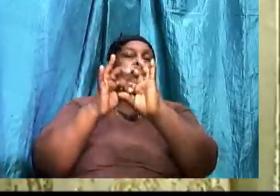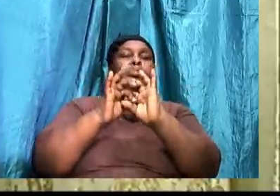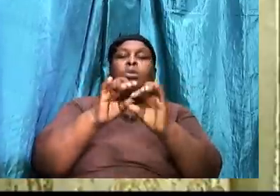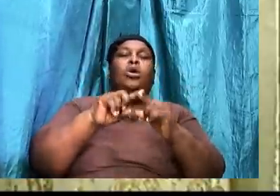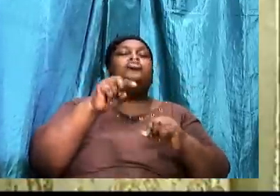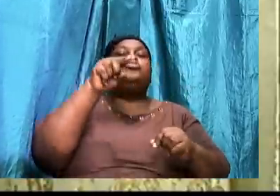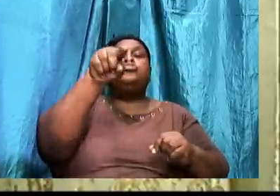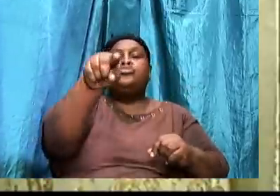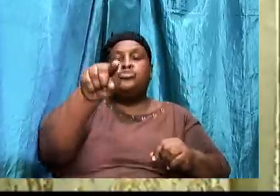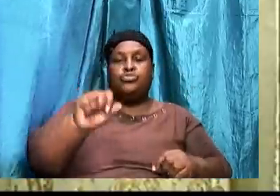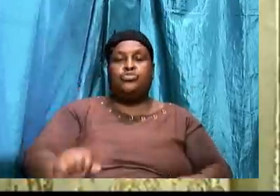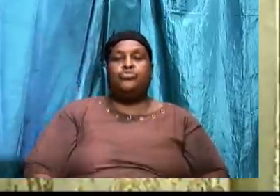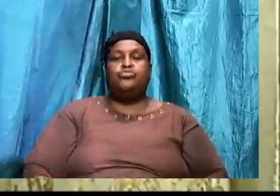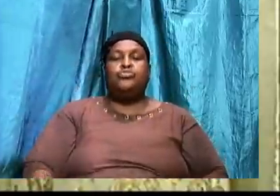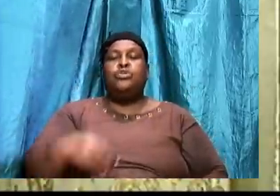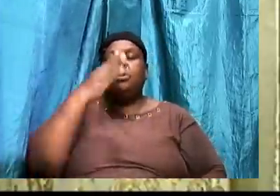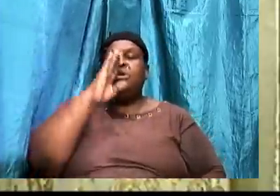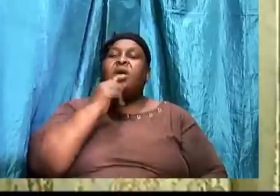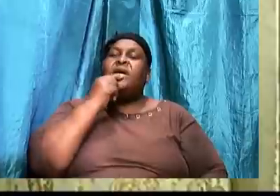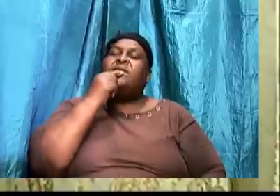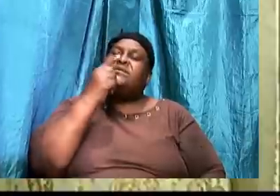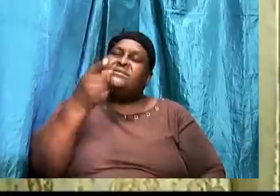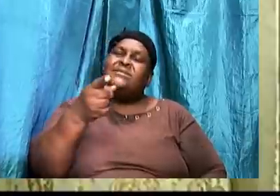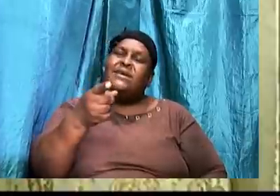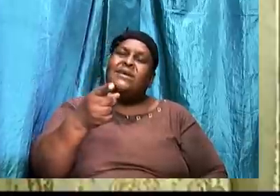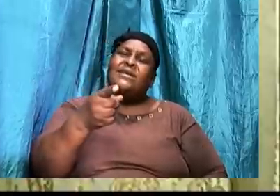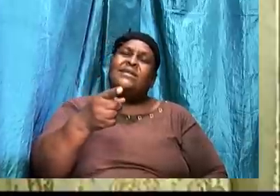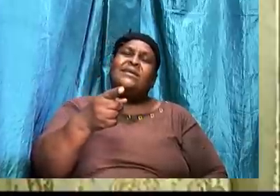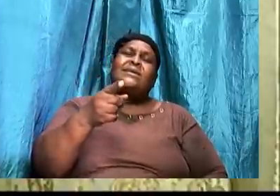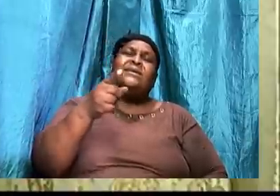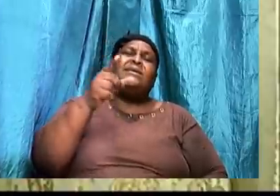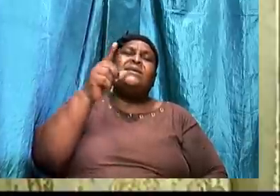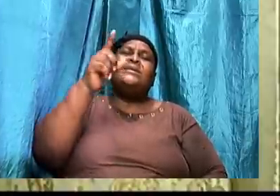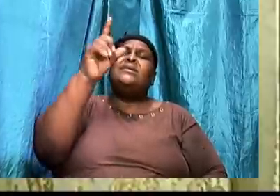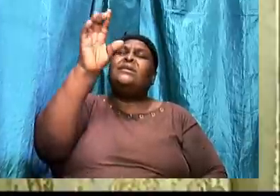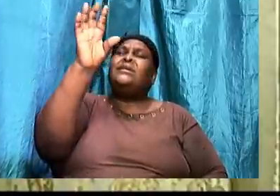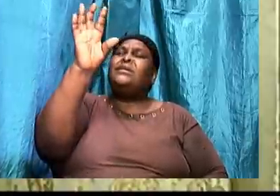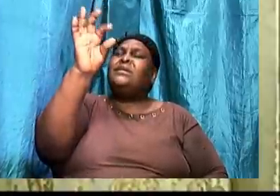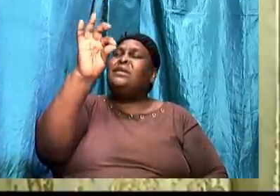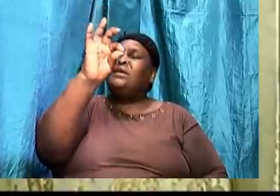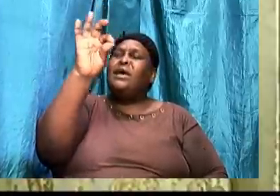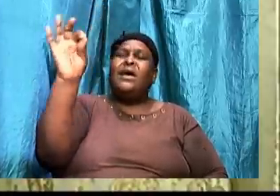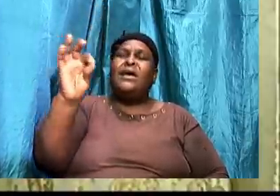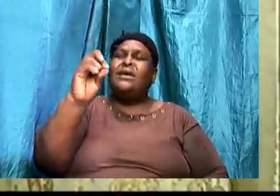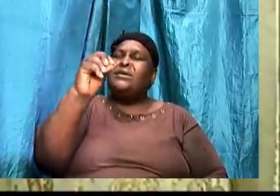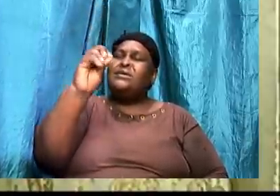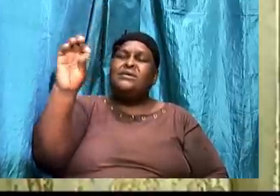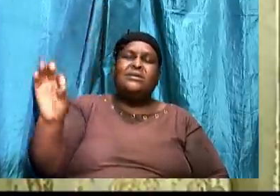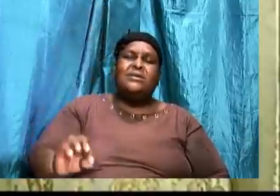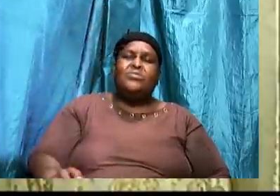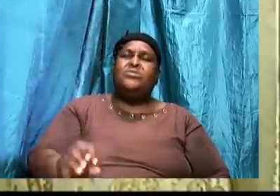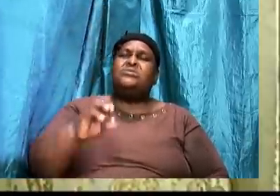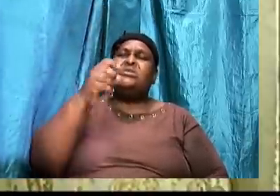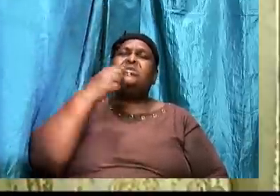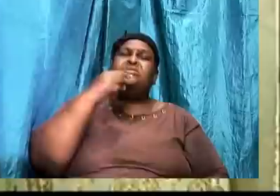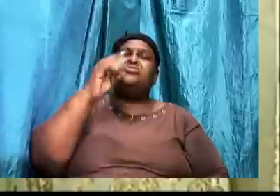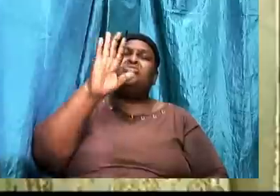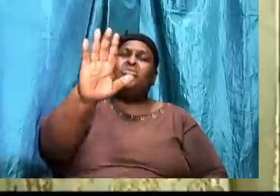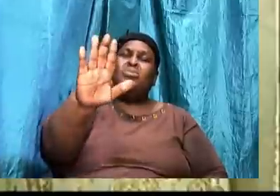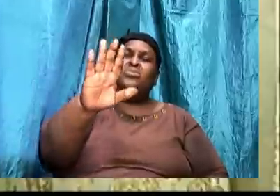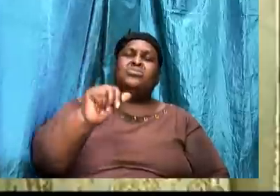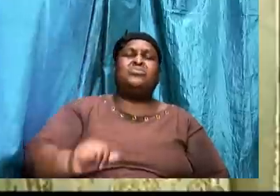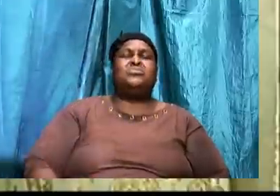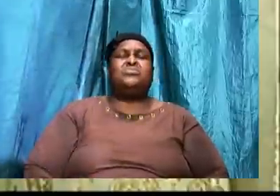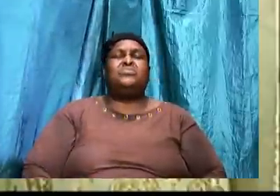Hallelujah. So God is saying. 90% is yours. 90% belong to